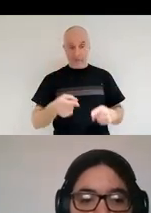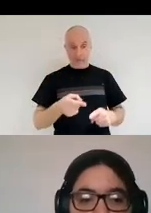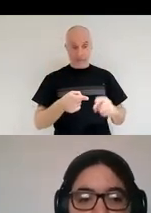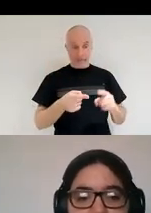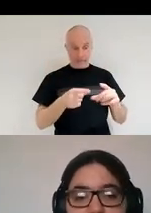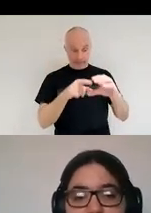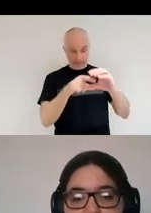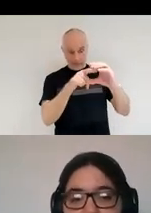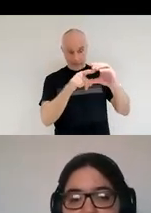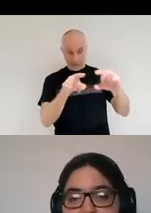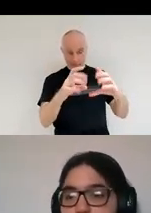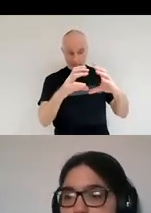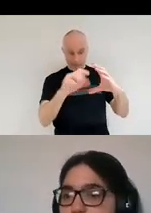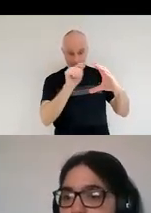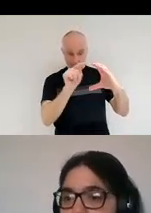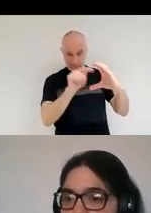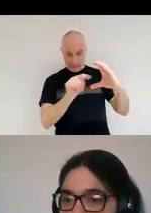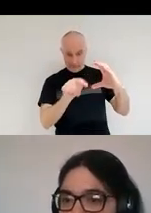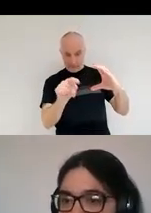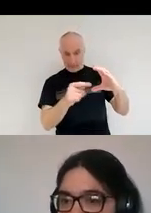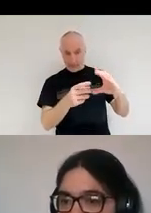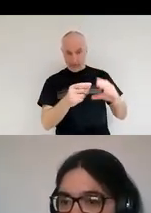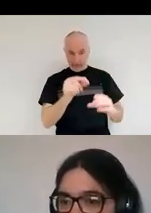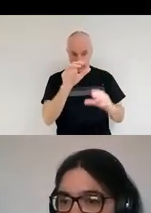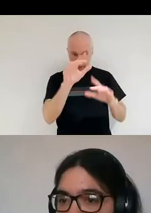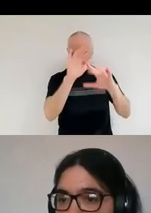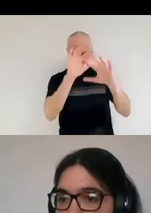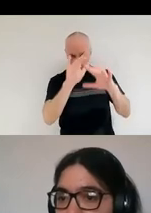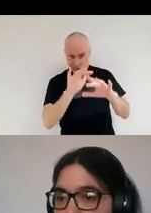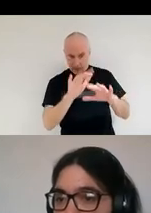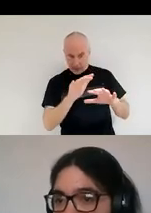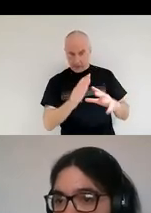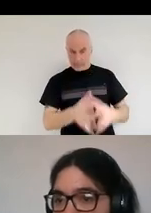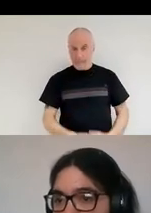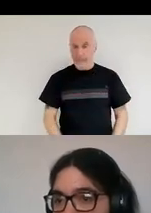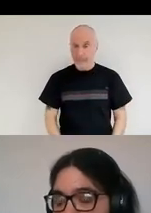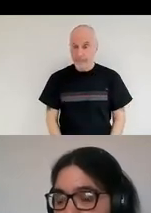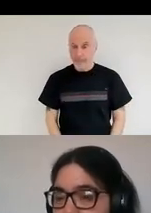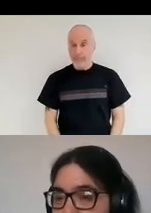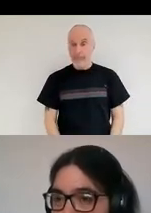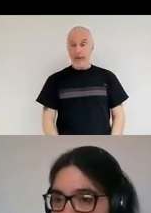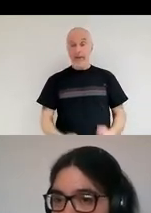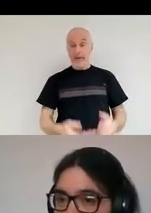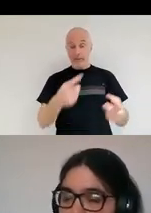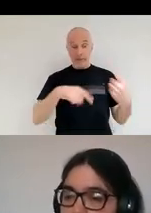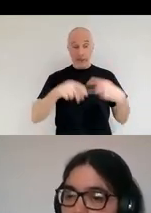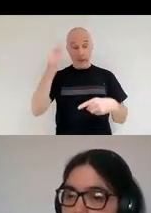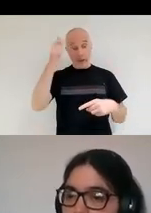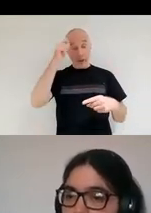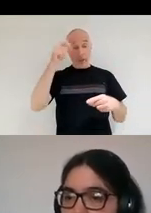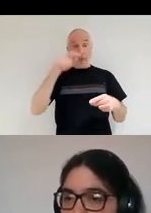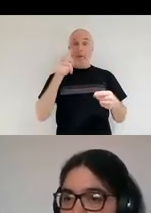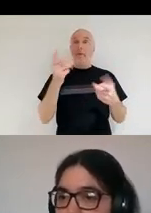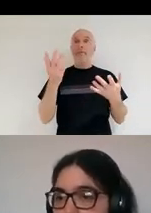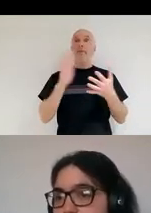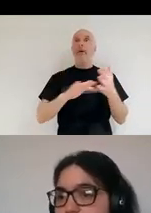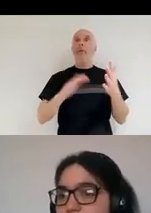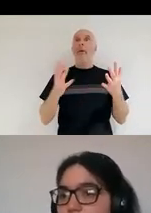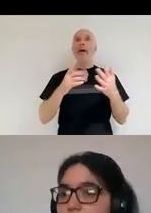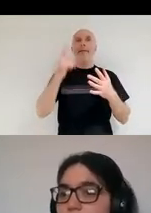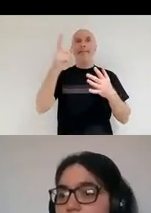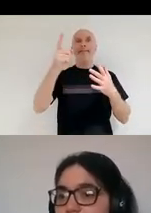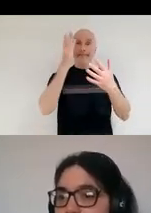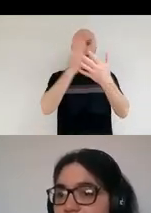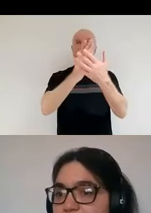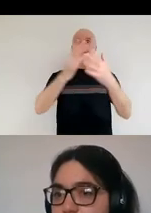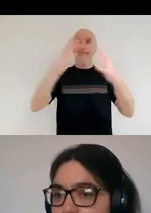this meteorite has little dust grains. And we know that these dust grains come from space because we basically